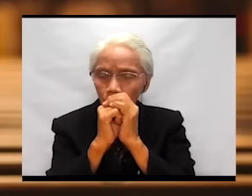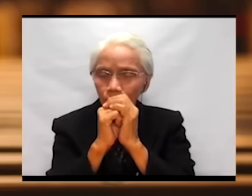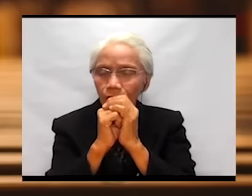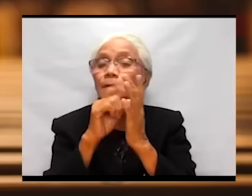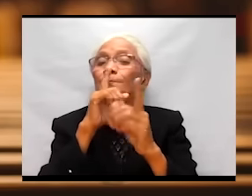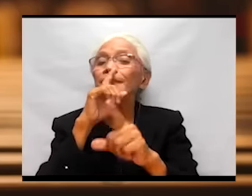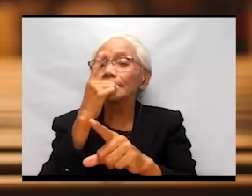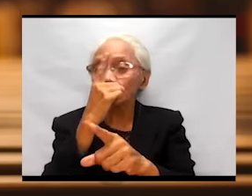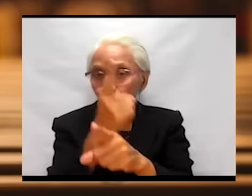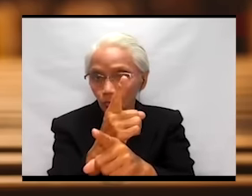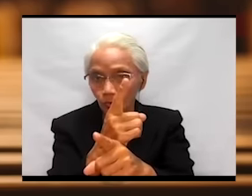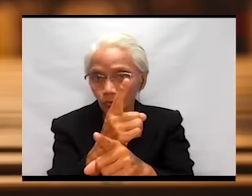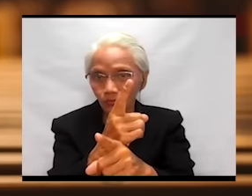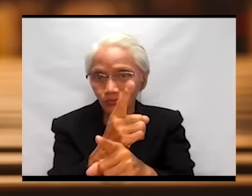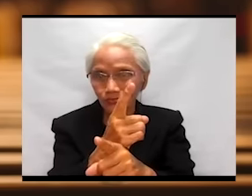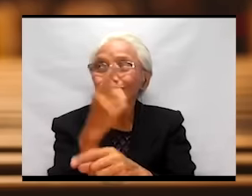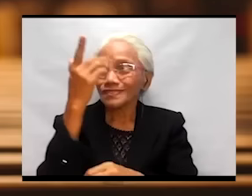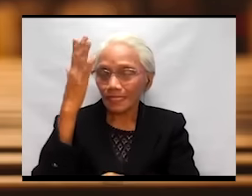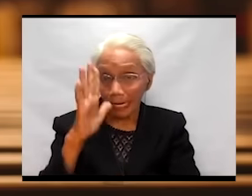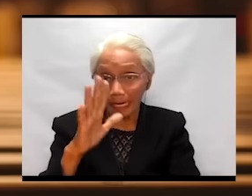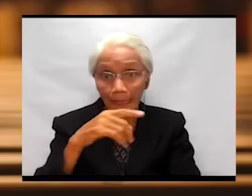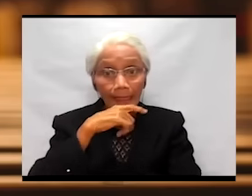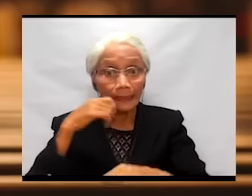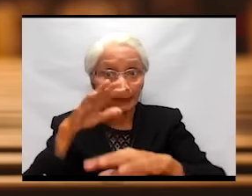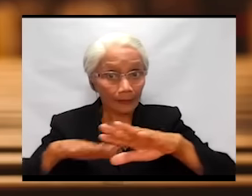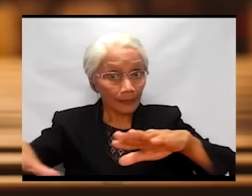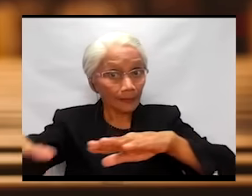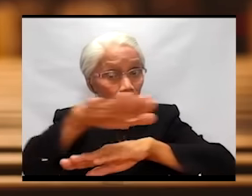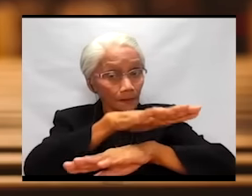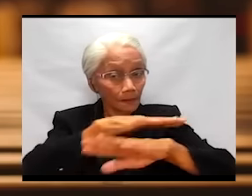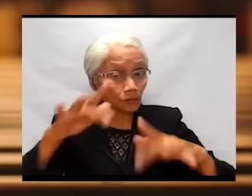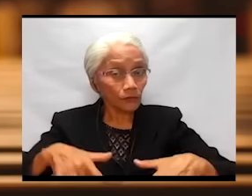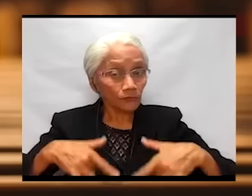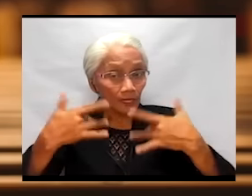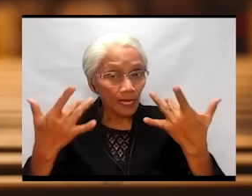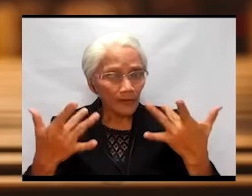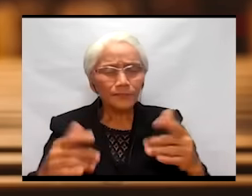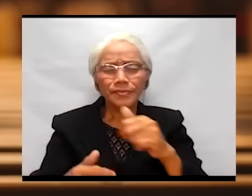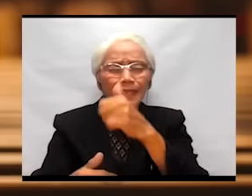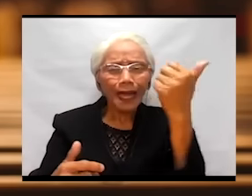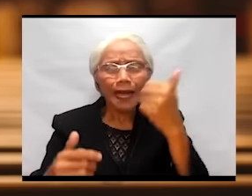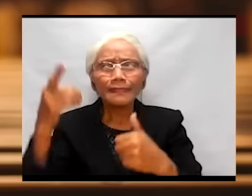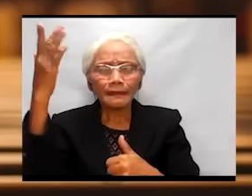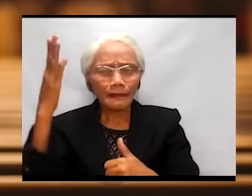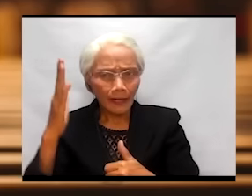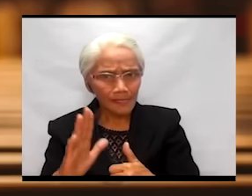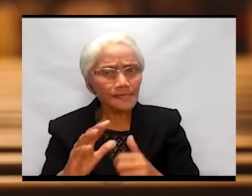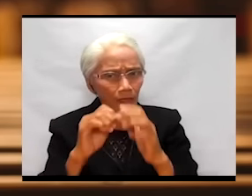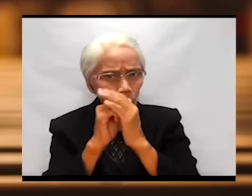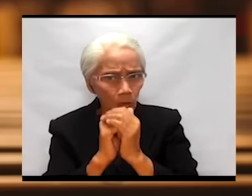the deserts of life, the other gods that we worship are exposed.